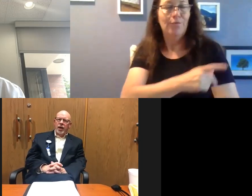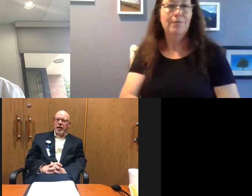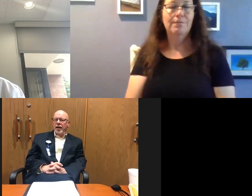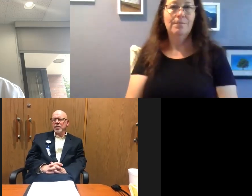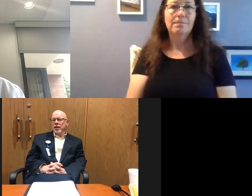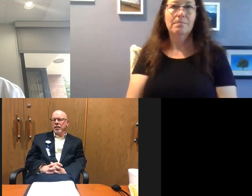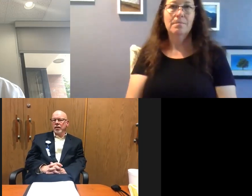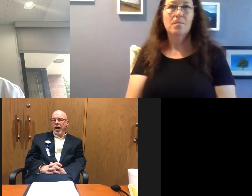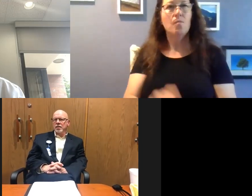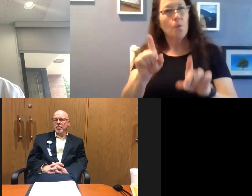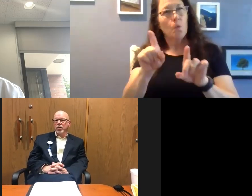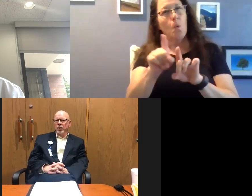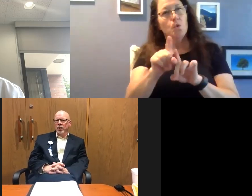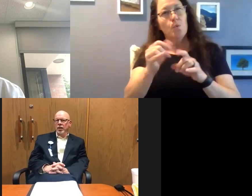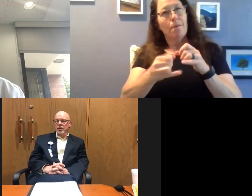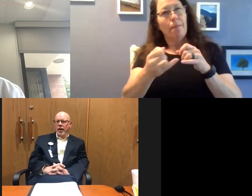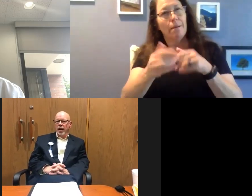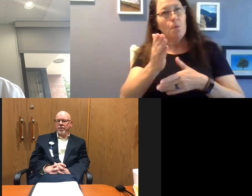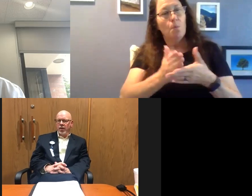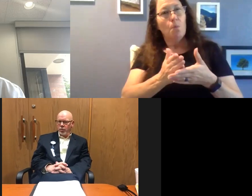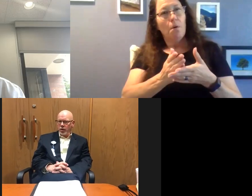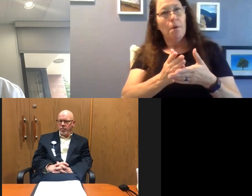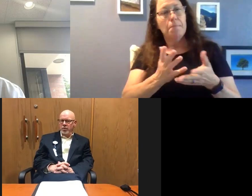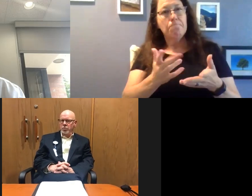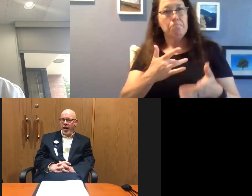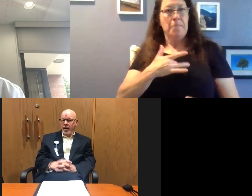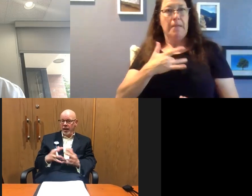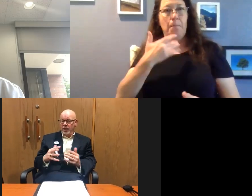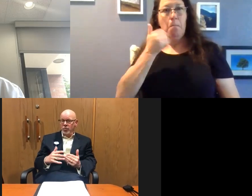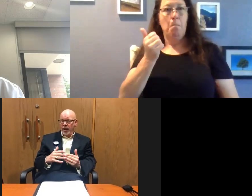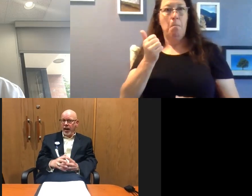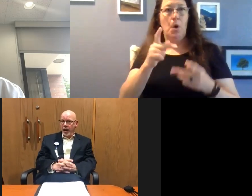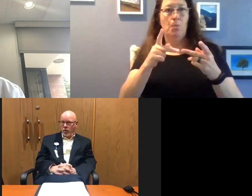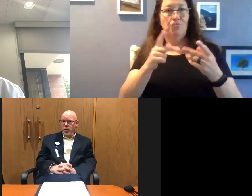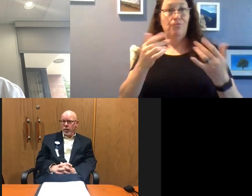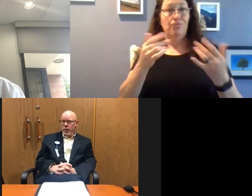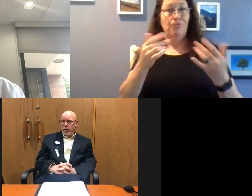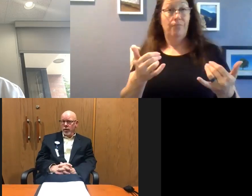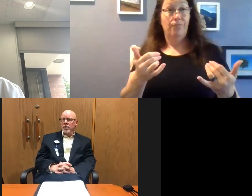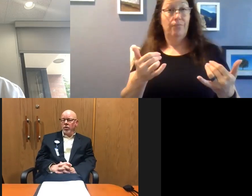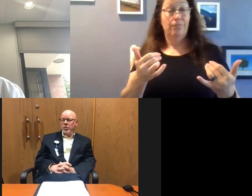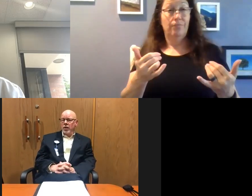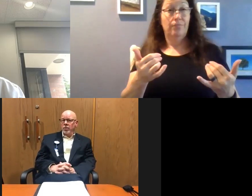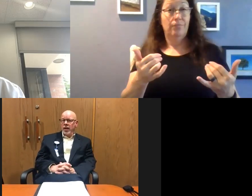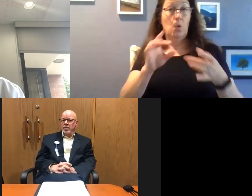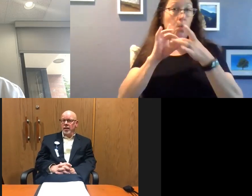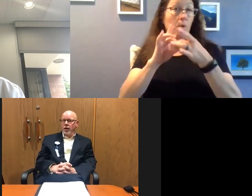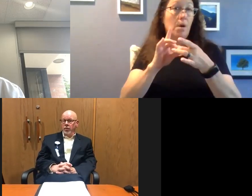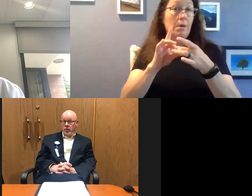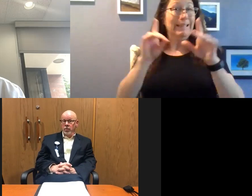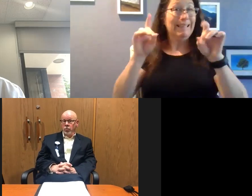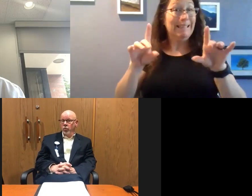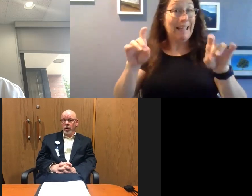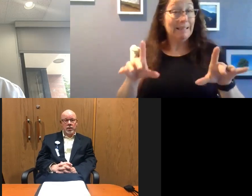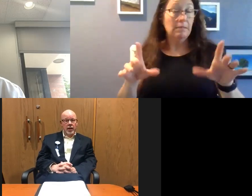And then I'd say that the last component is I feel we're in a better spot, at least right now, in terms of testing,